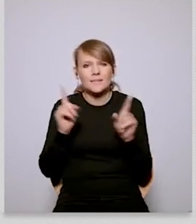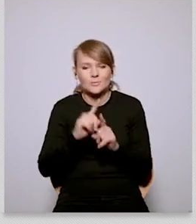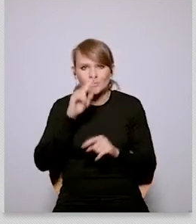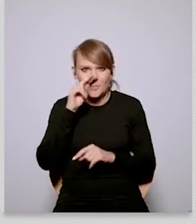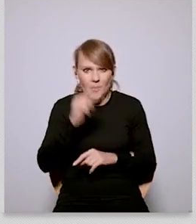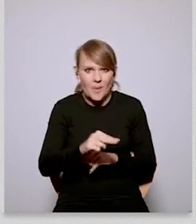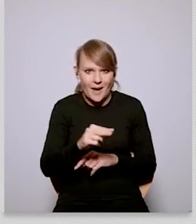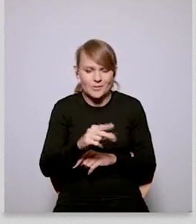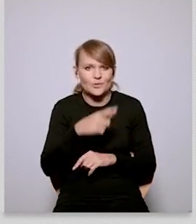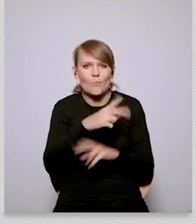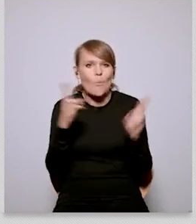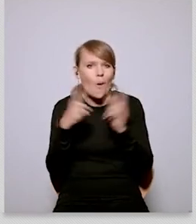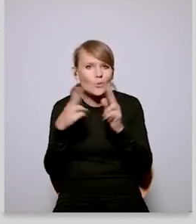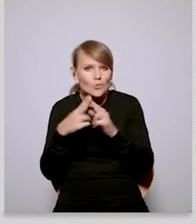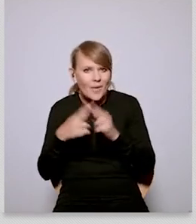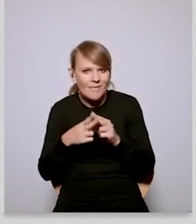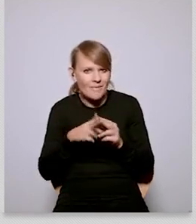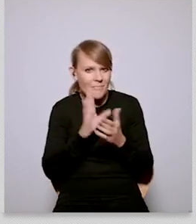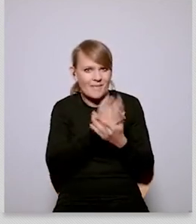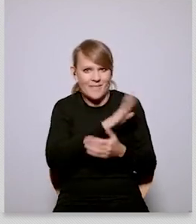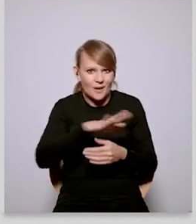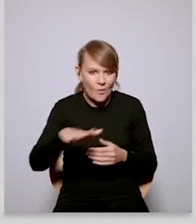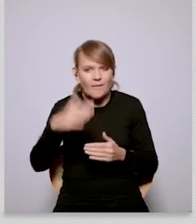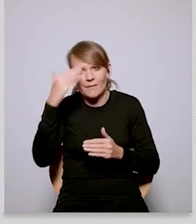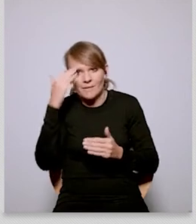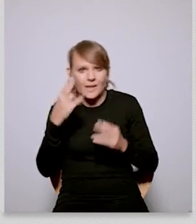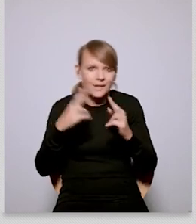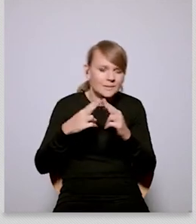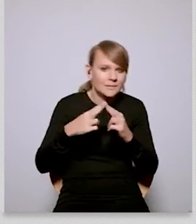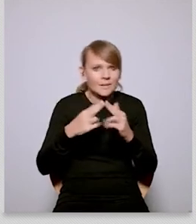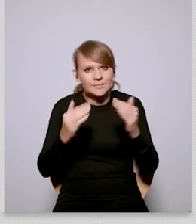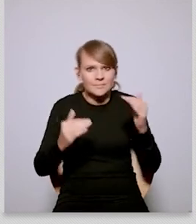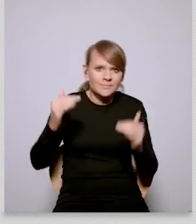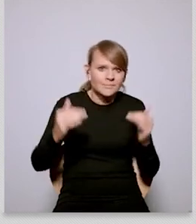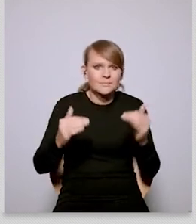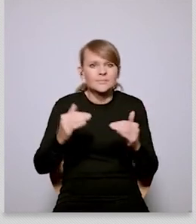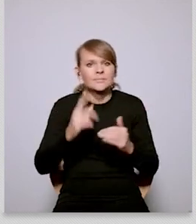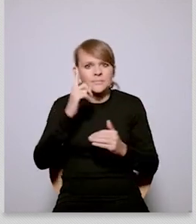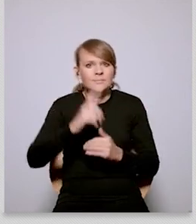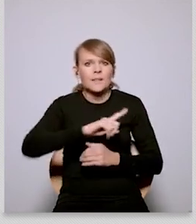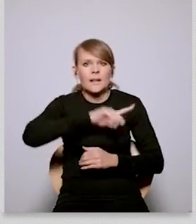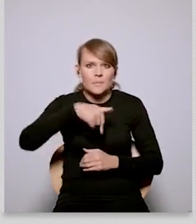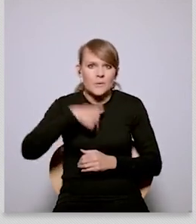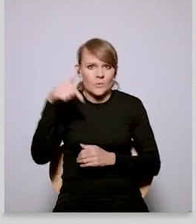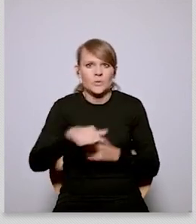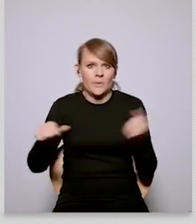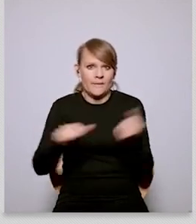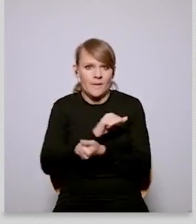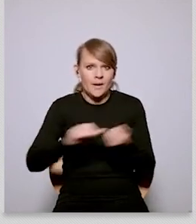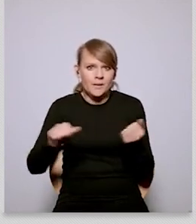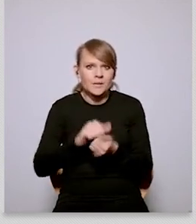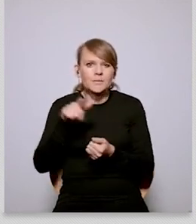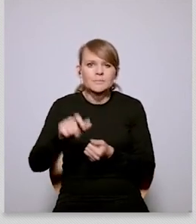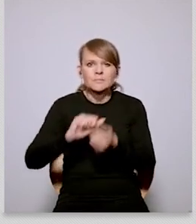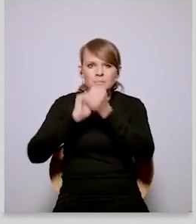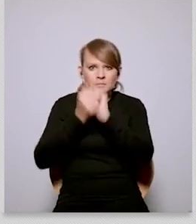a fragile one the um the transition away from carbon is now inevitable and that has huge consequences um